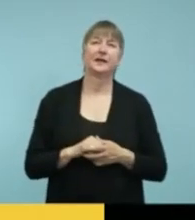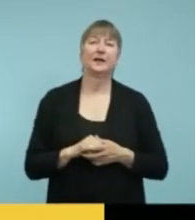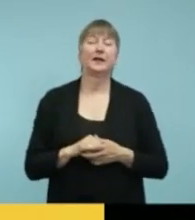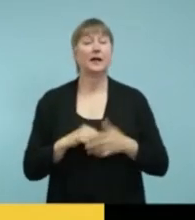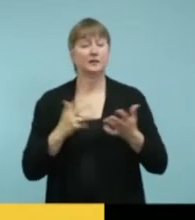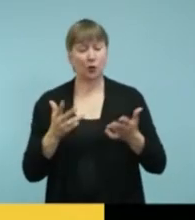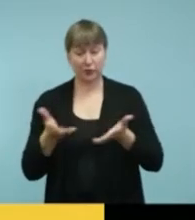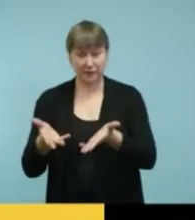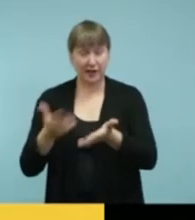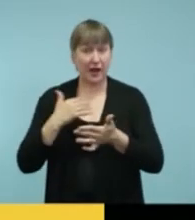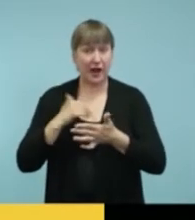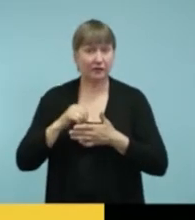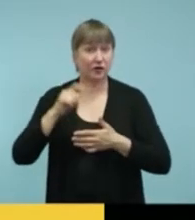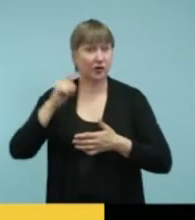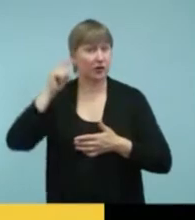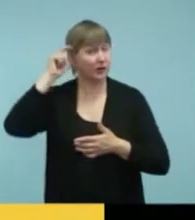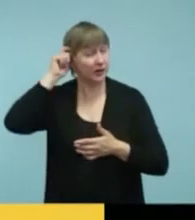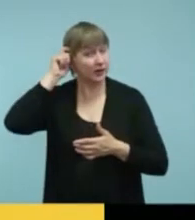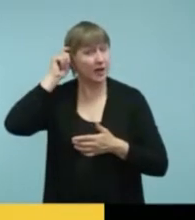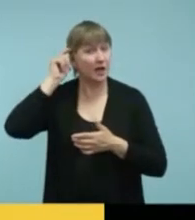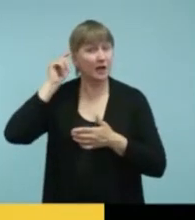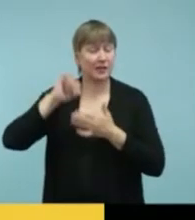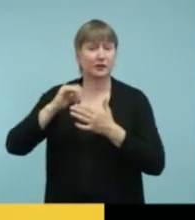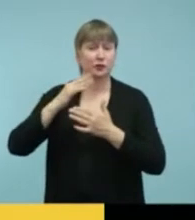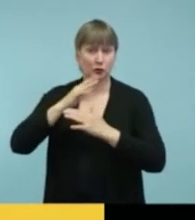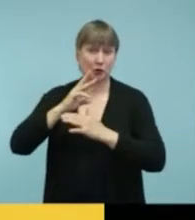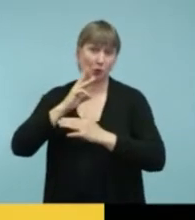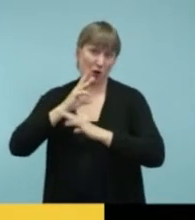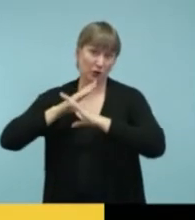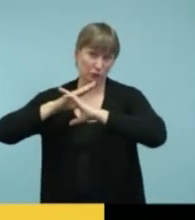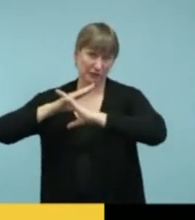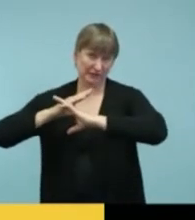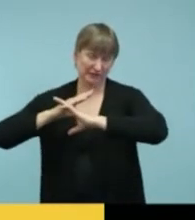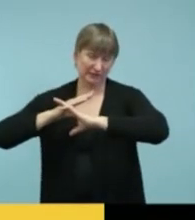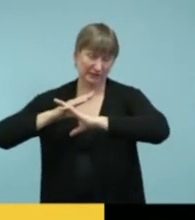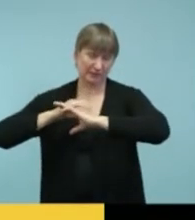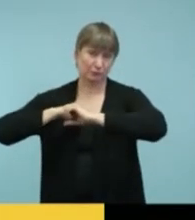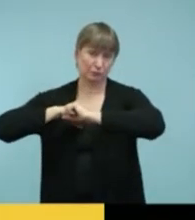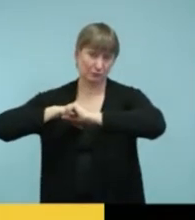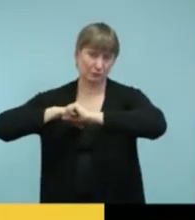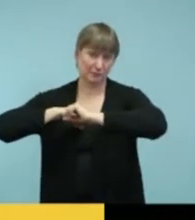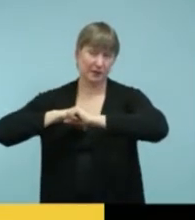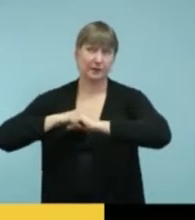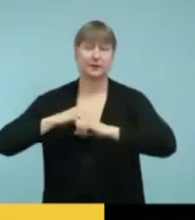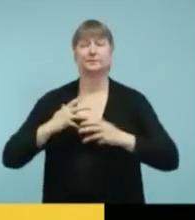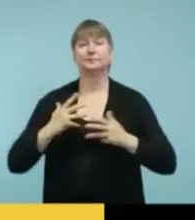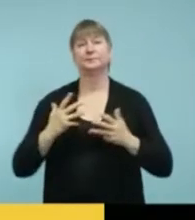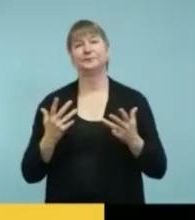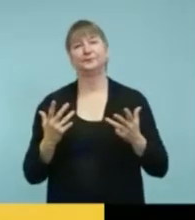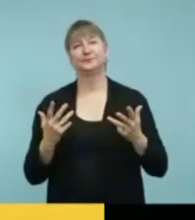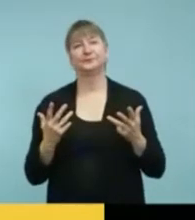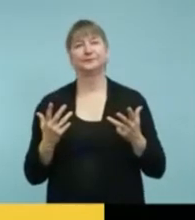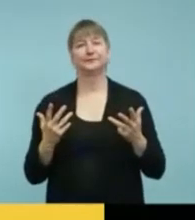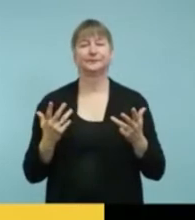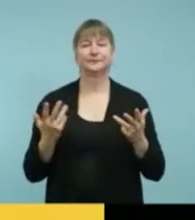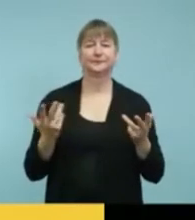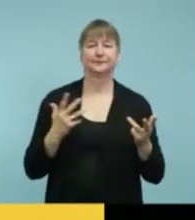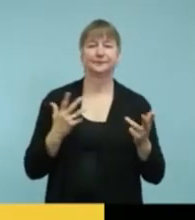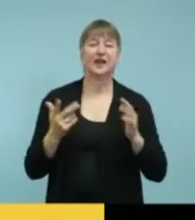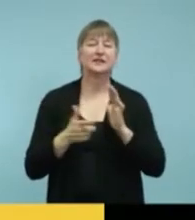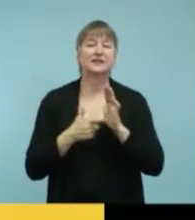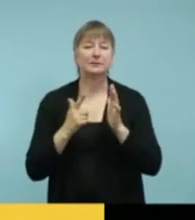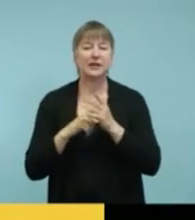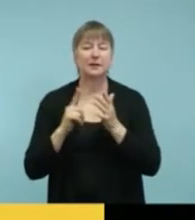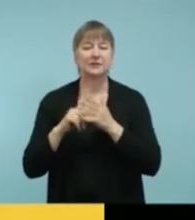that is pretty water resistant. So, um, things that are, you know, like they can get splashed a little